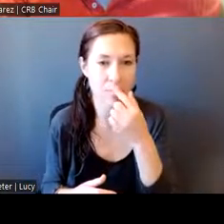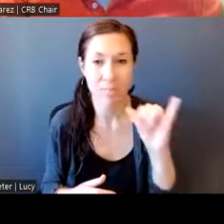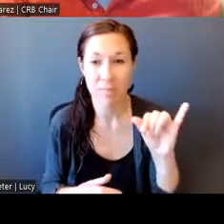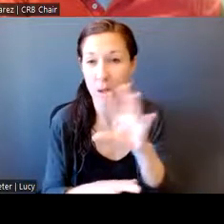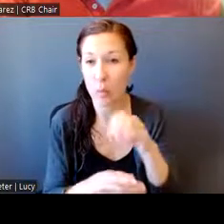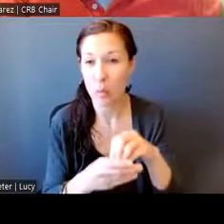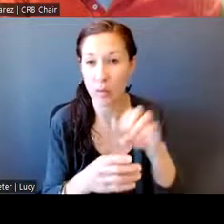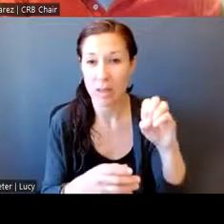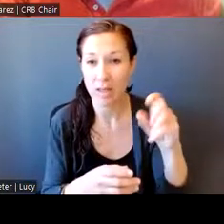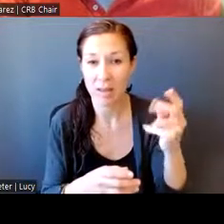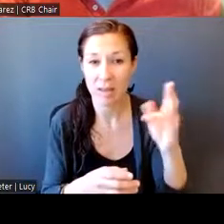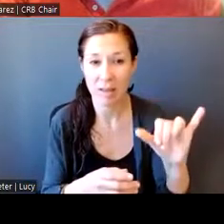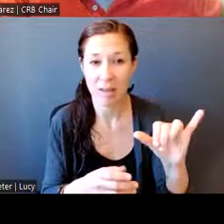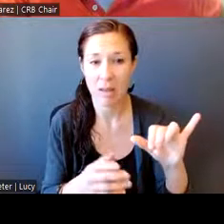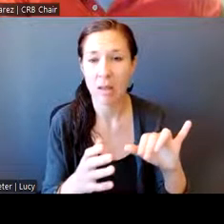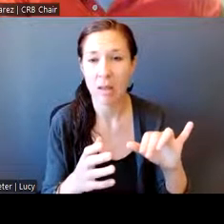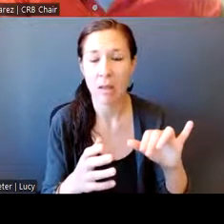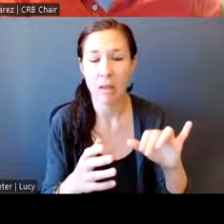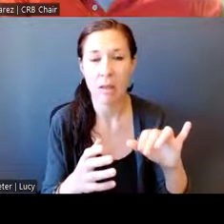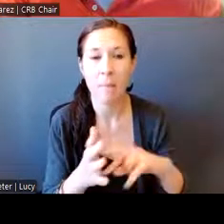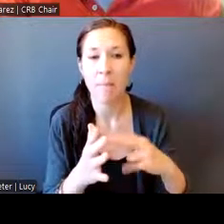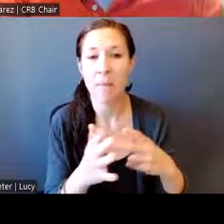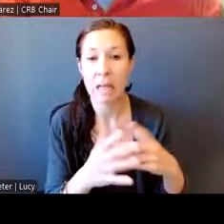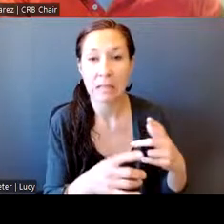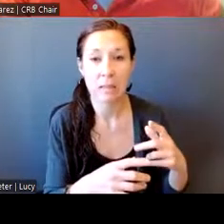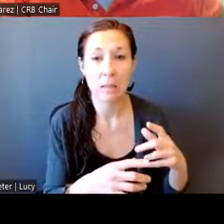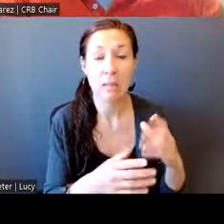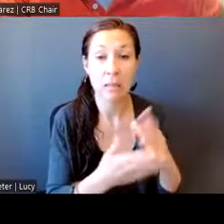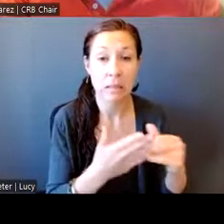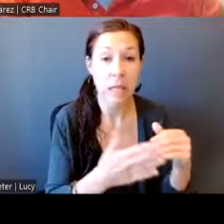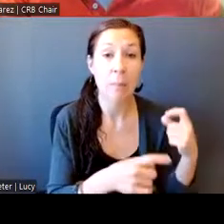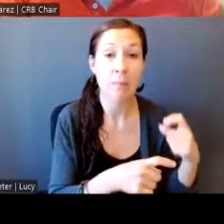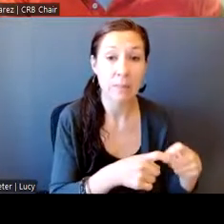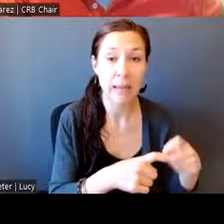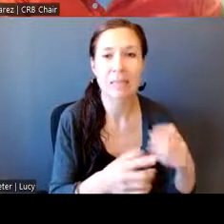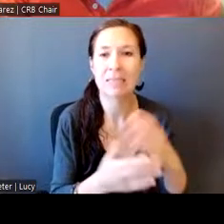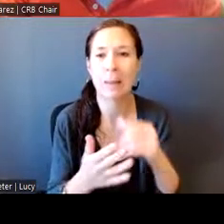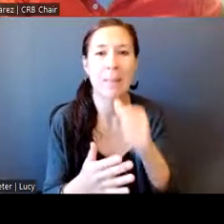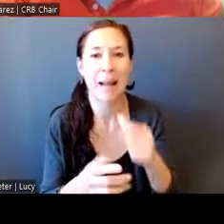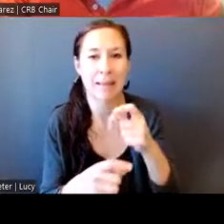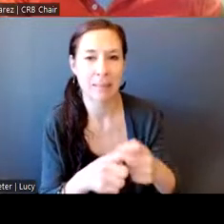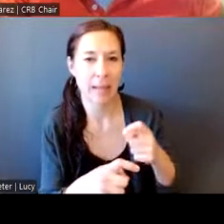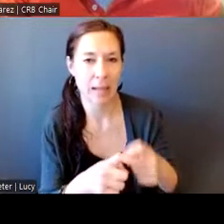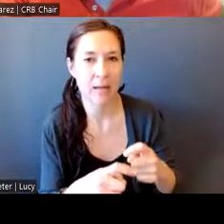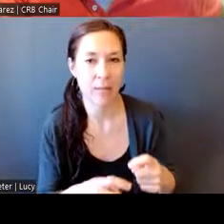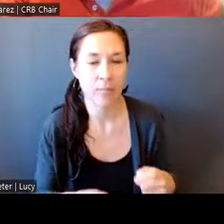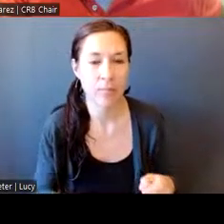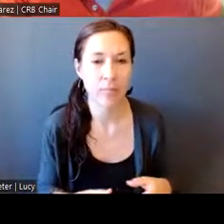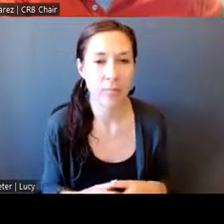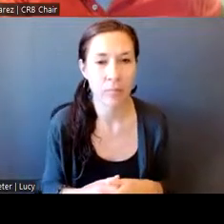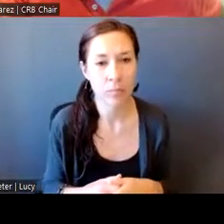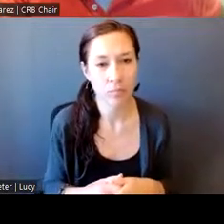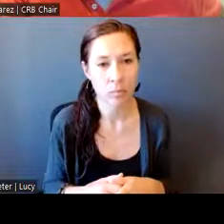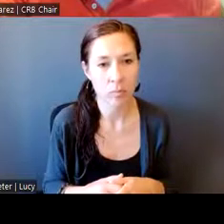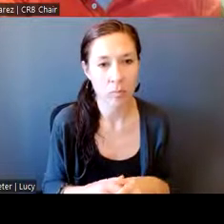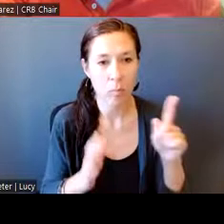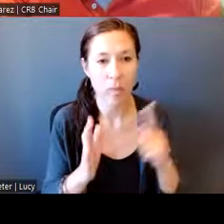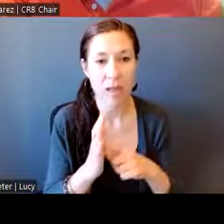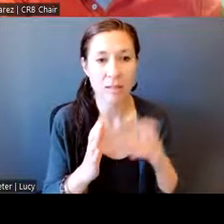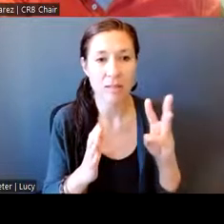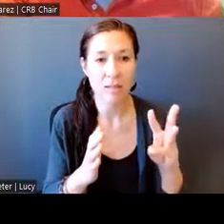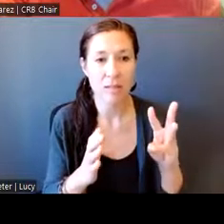not Hispanic or Hispanic as well. So out of 1,691 people –